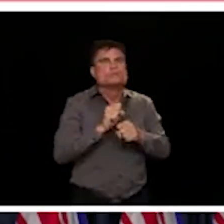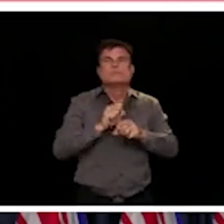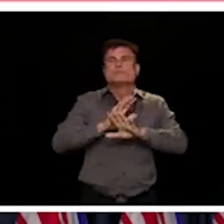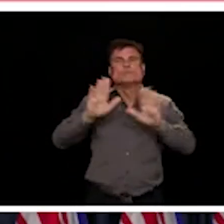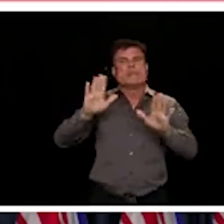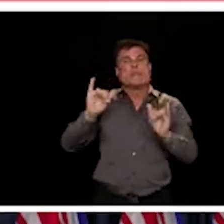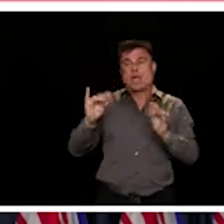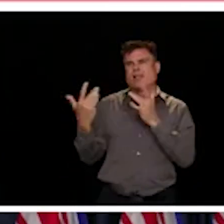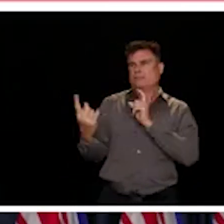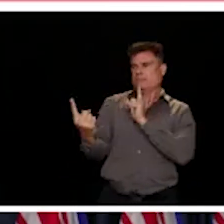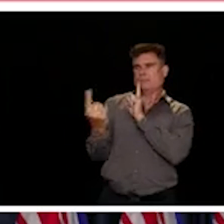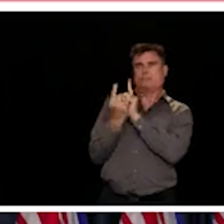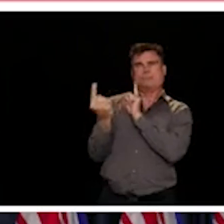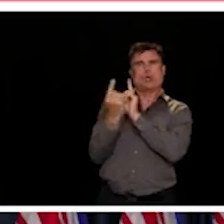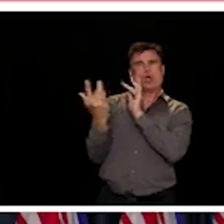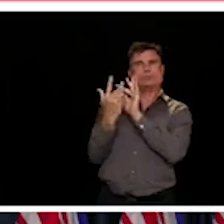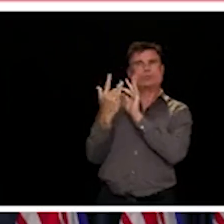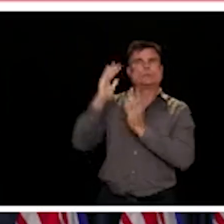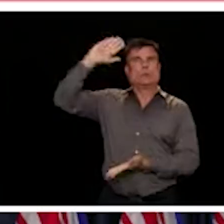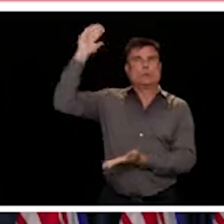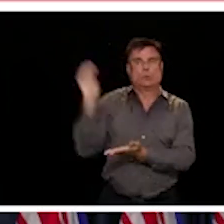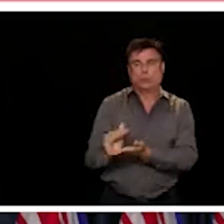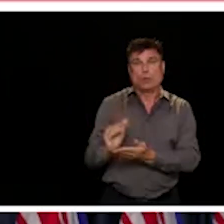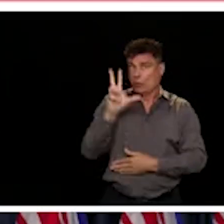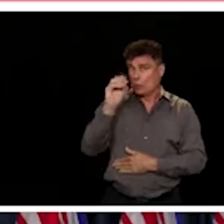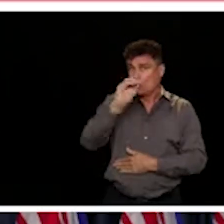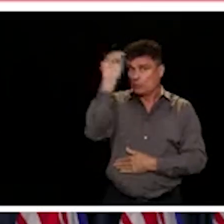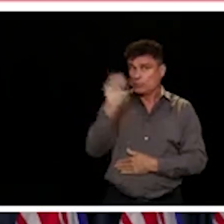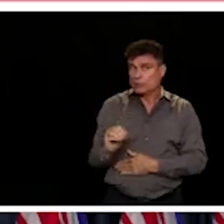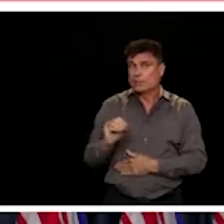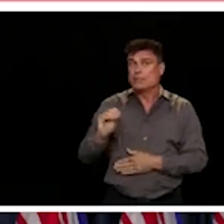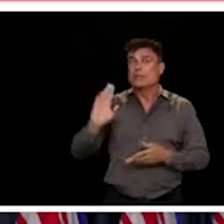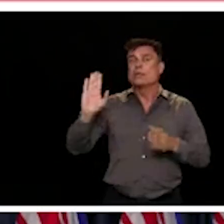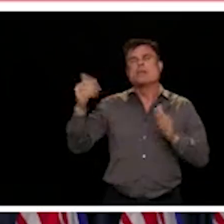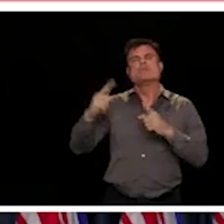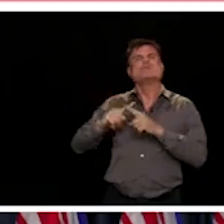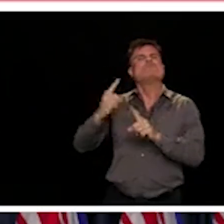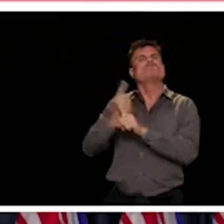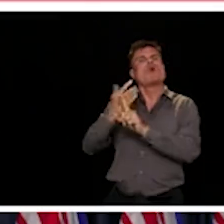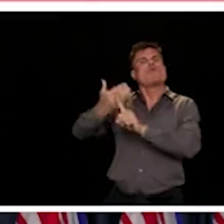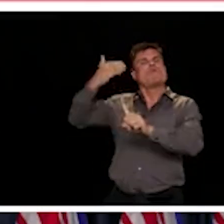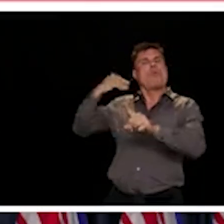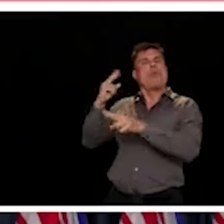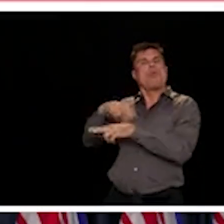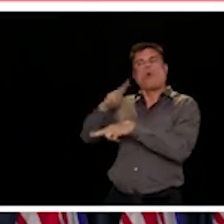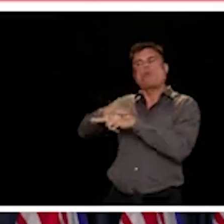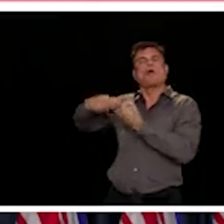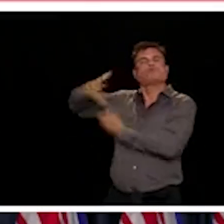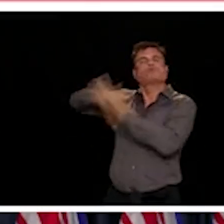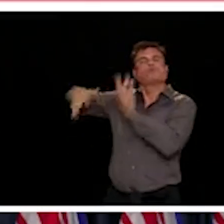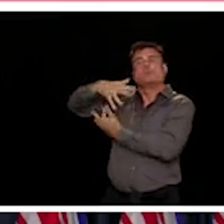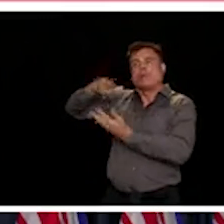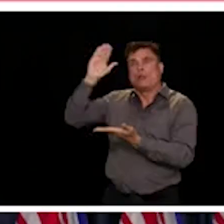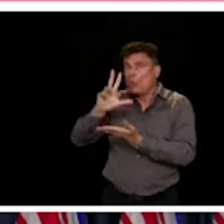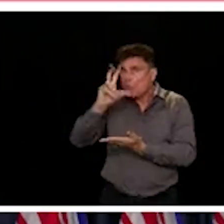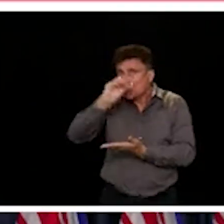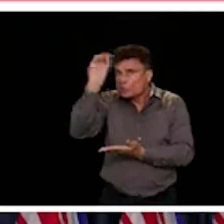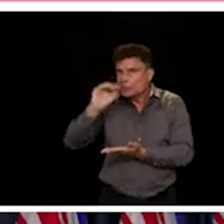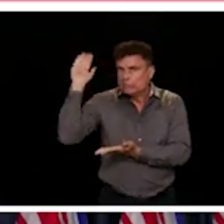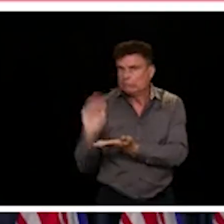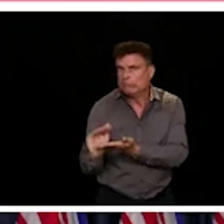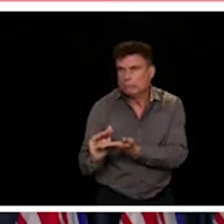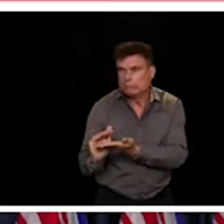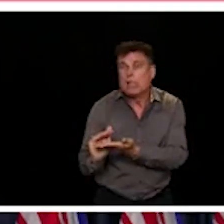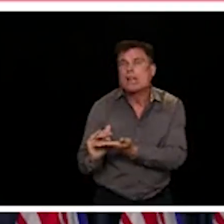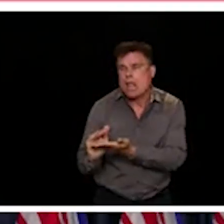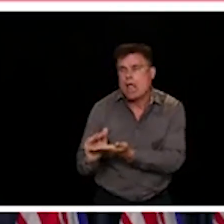the restart, we moved up to somewhere around 40% and we're now somewhere around 60, 65%. And I'm intentionally